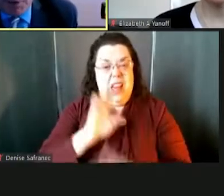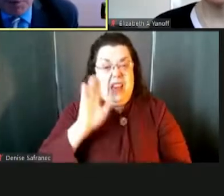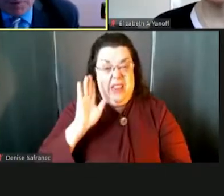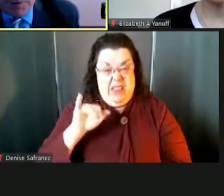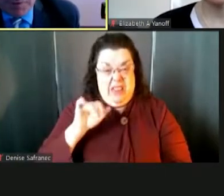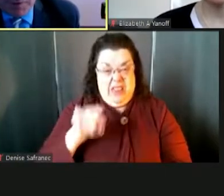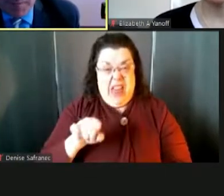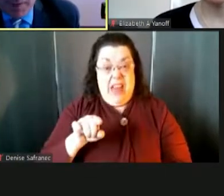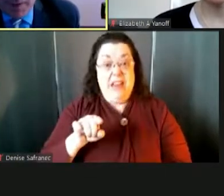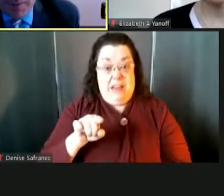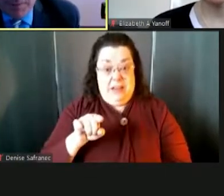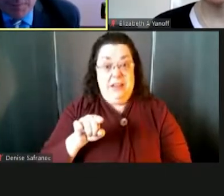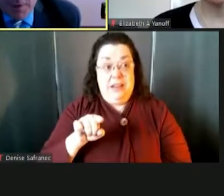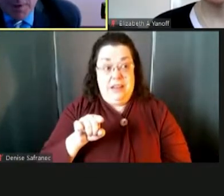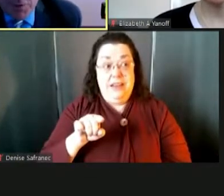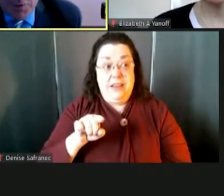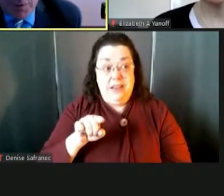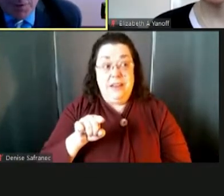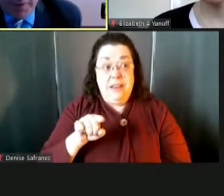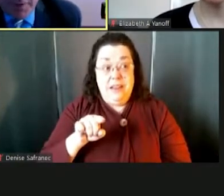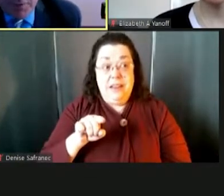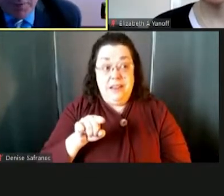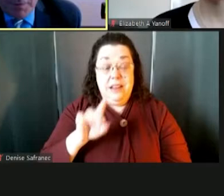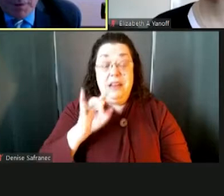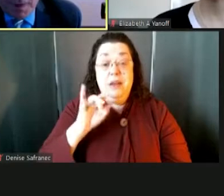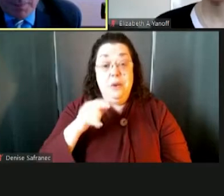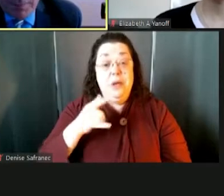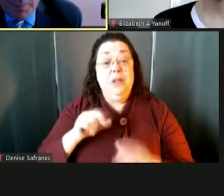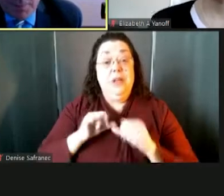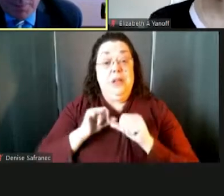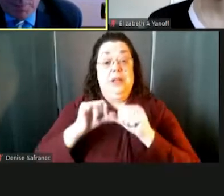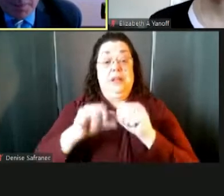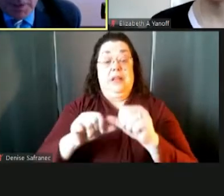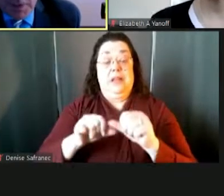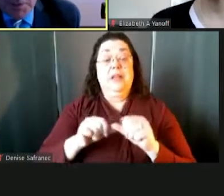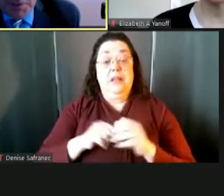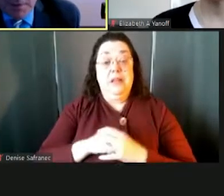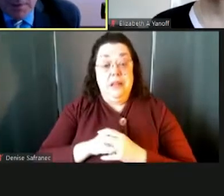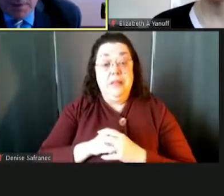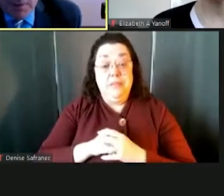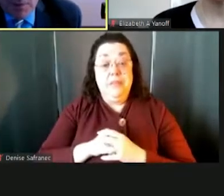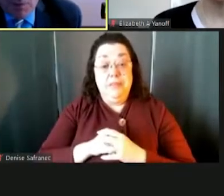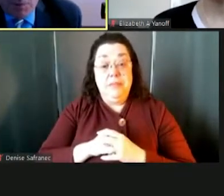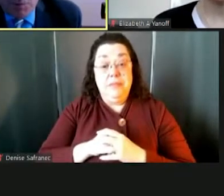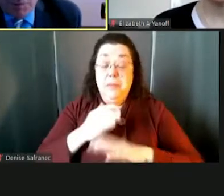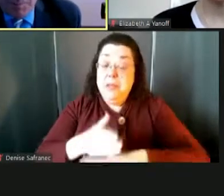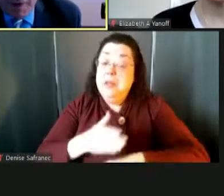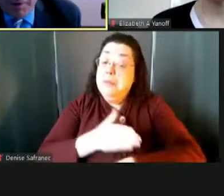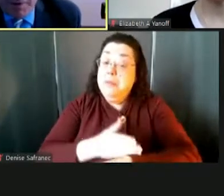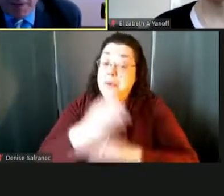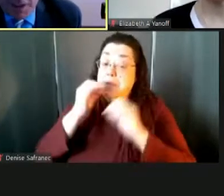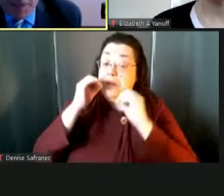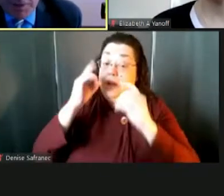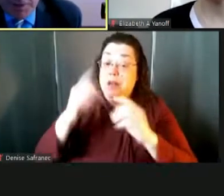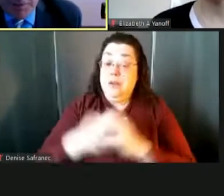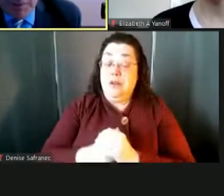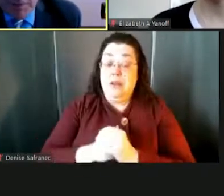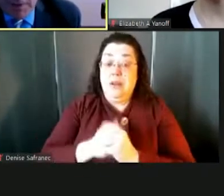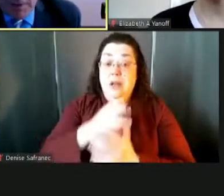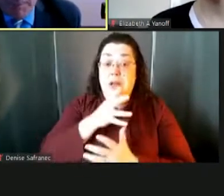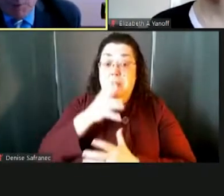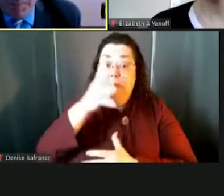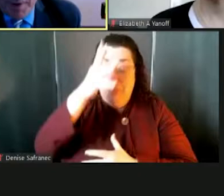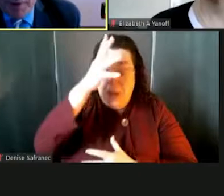to the earlier question, what's something that might endure that would, um, improve education. We're doing parent engagement